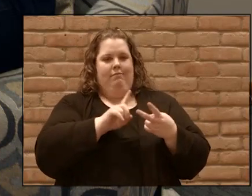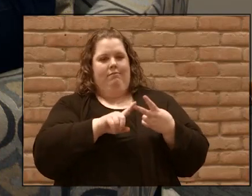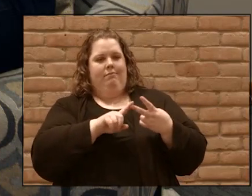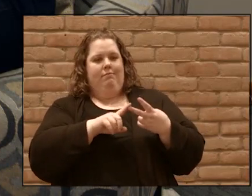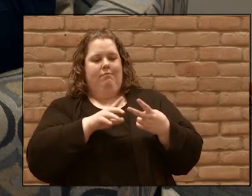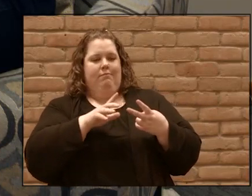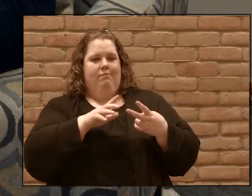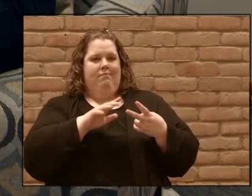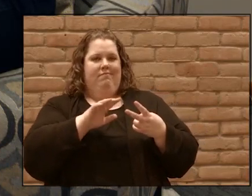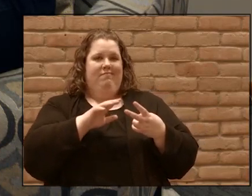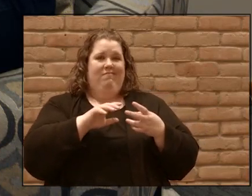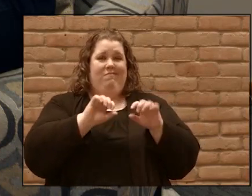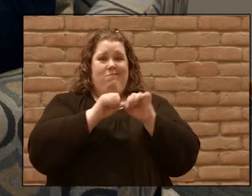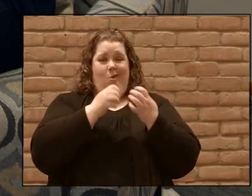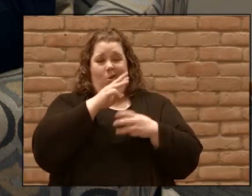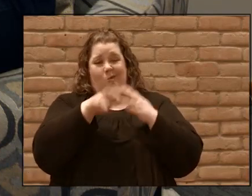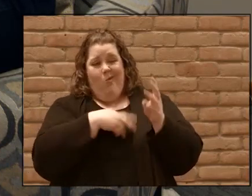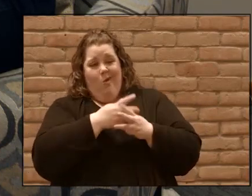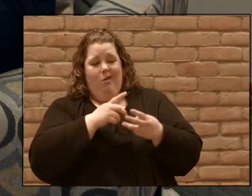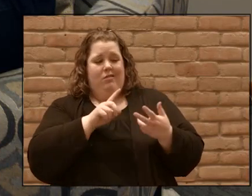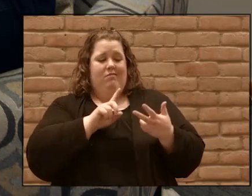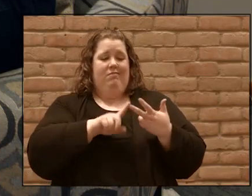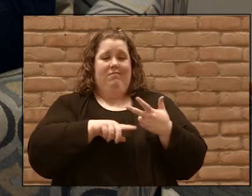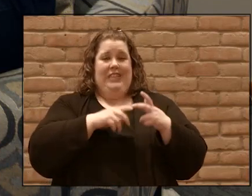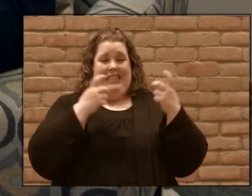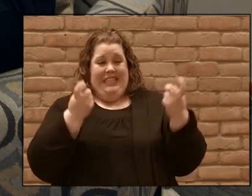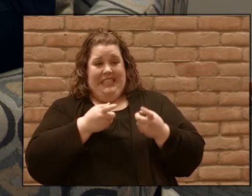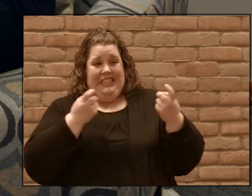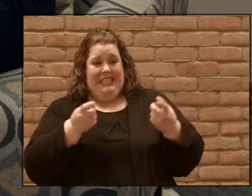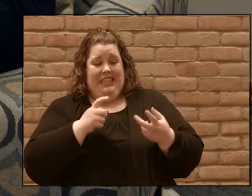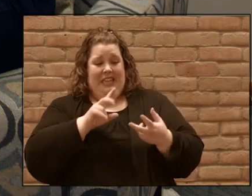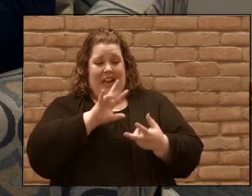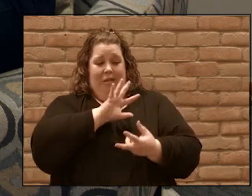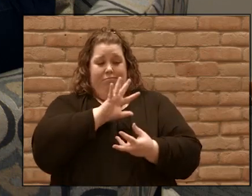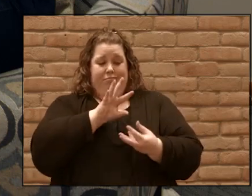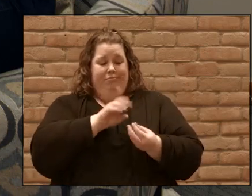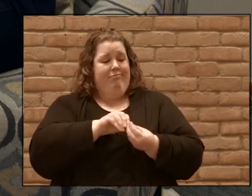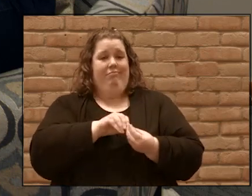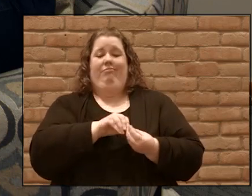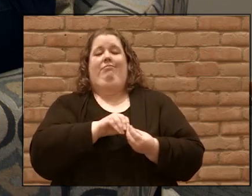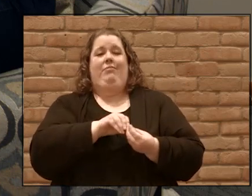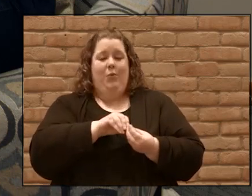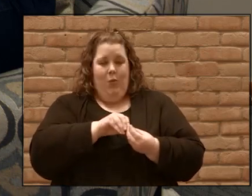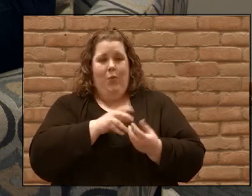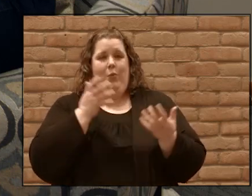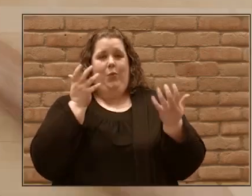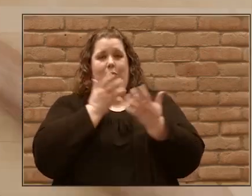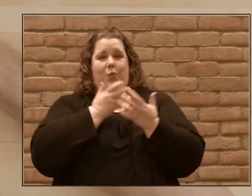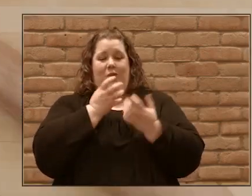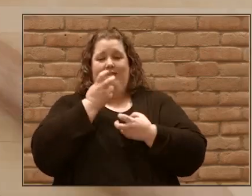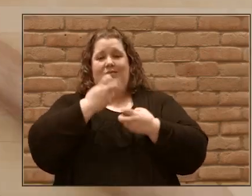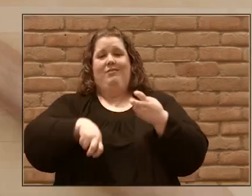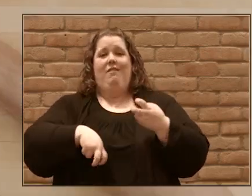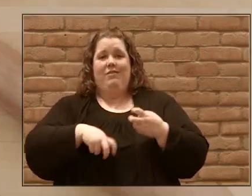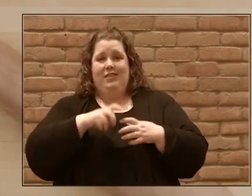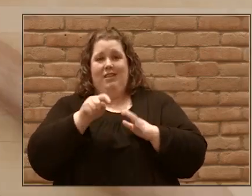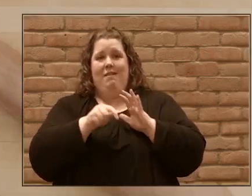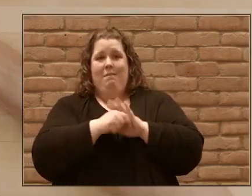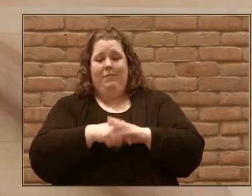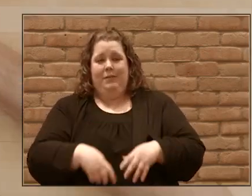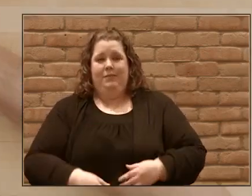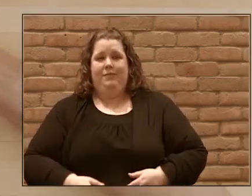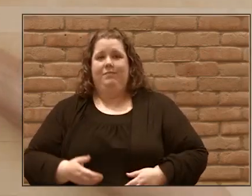and a little bit of sin and you got a recipe for a tough time social media